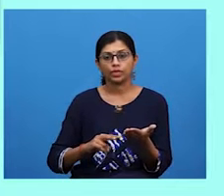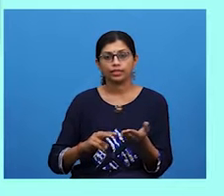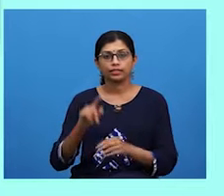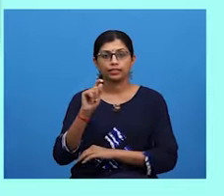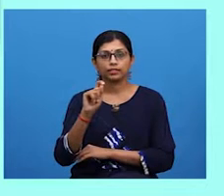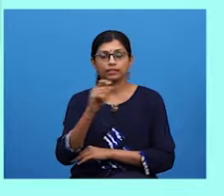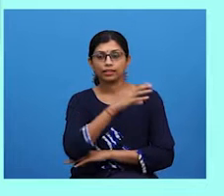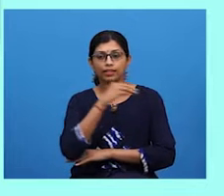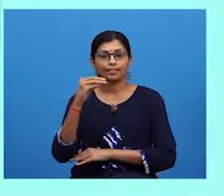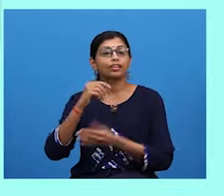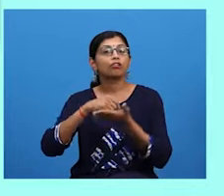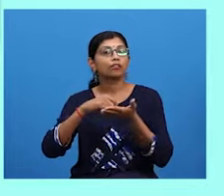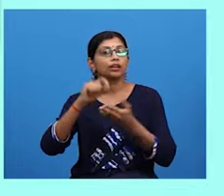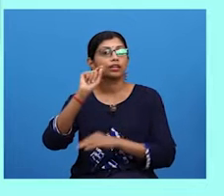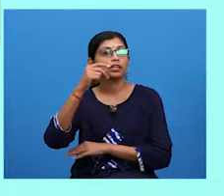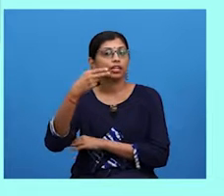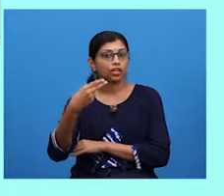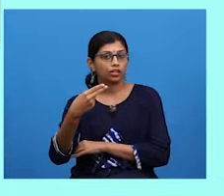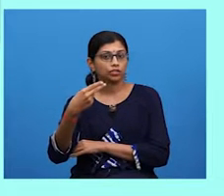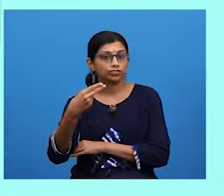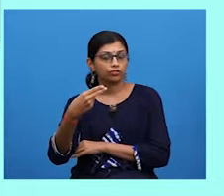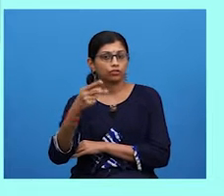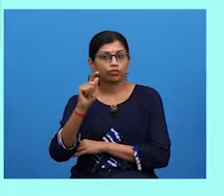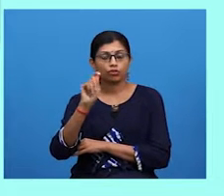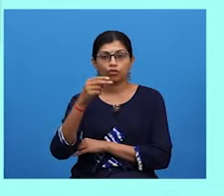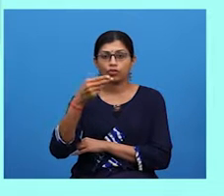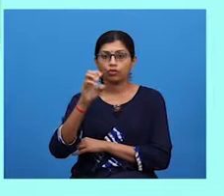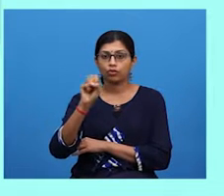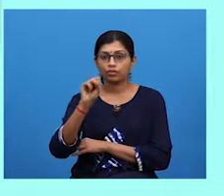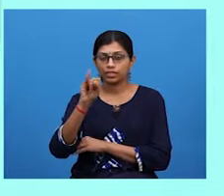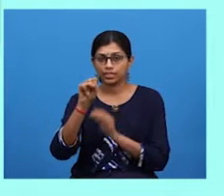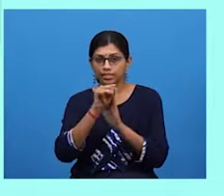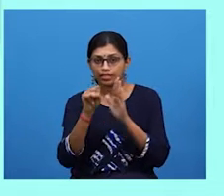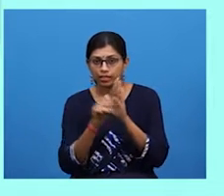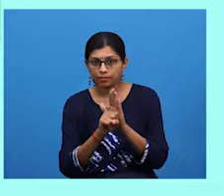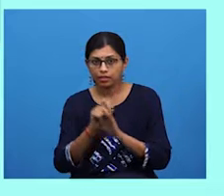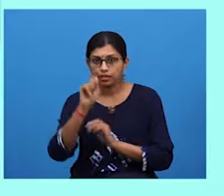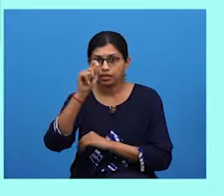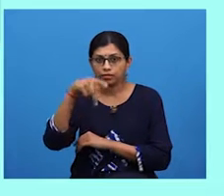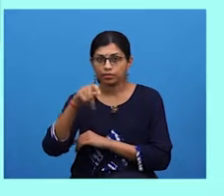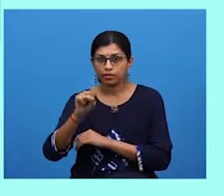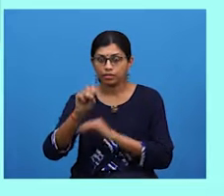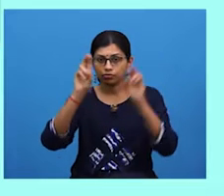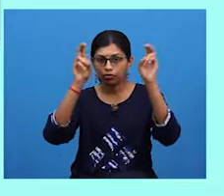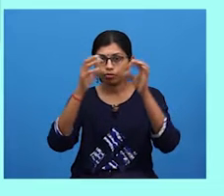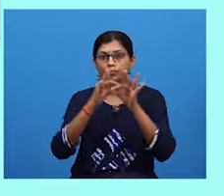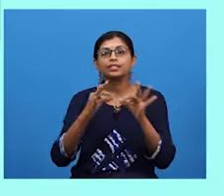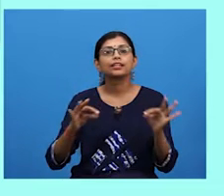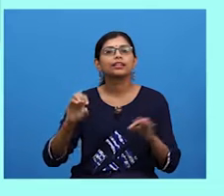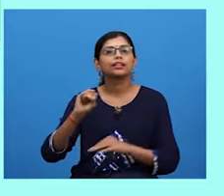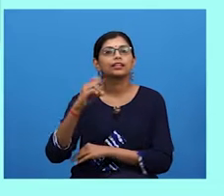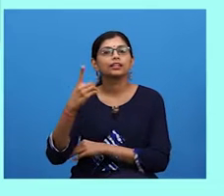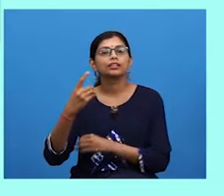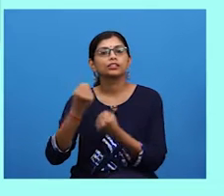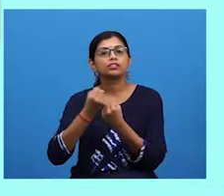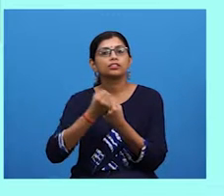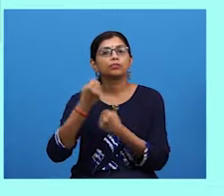TH for thesis statement, TPS for topic sentence, SD